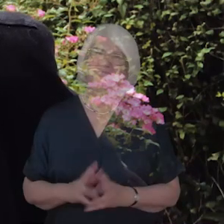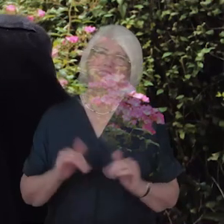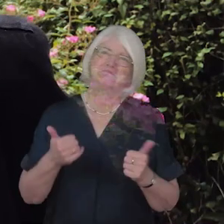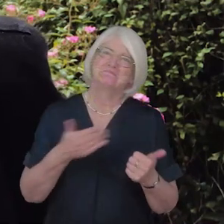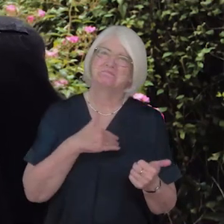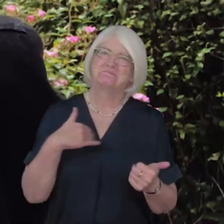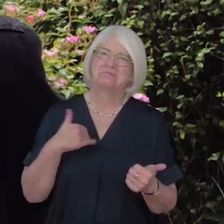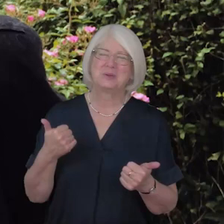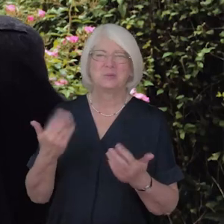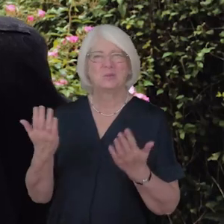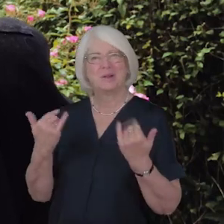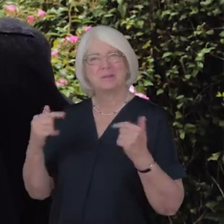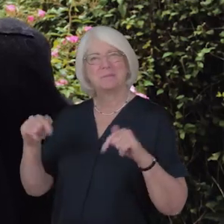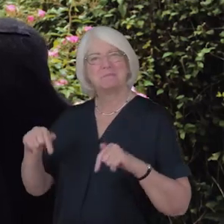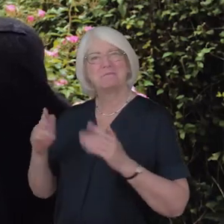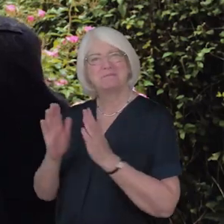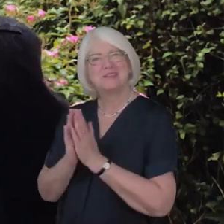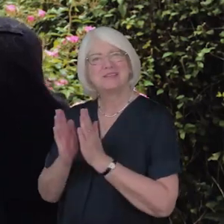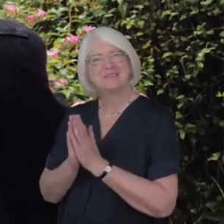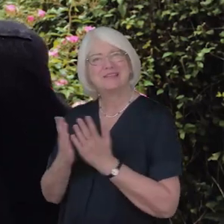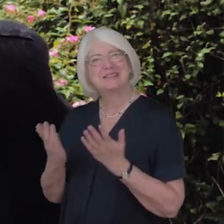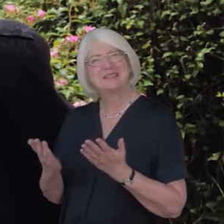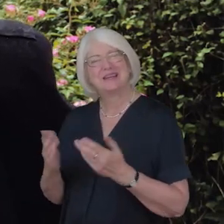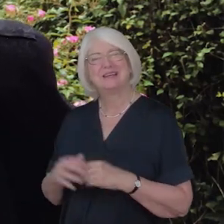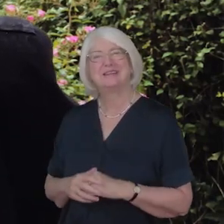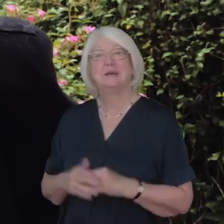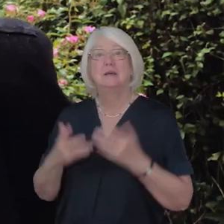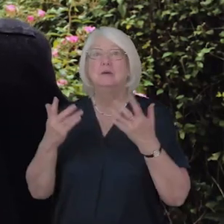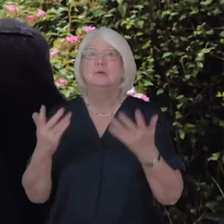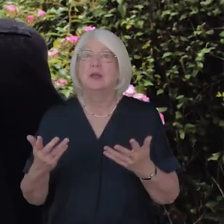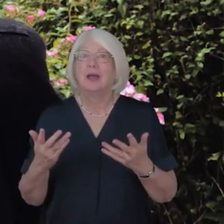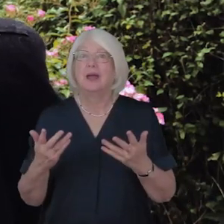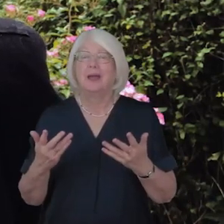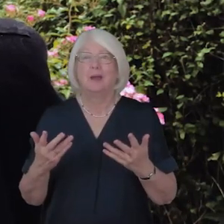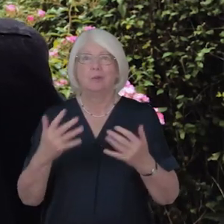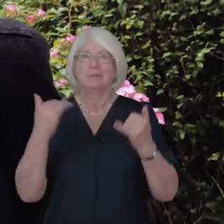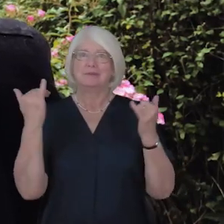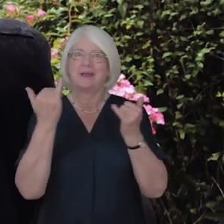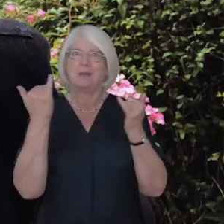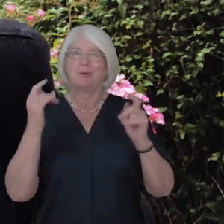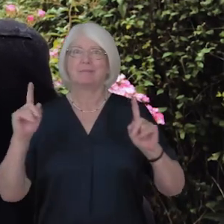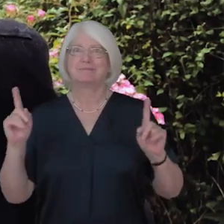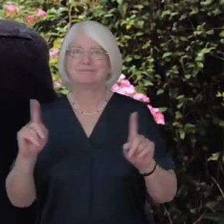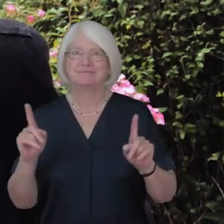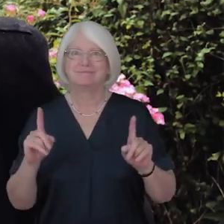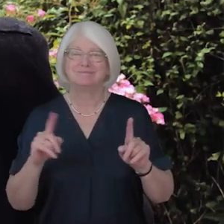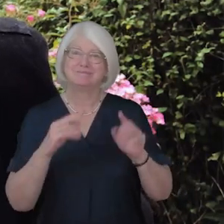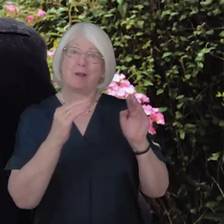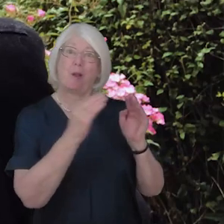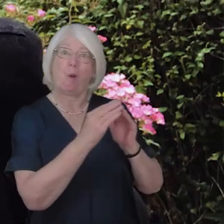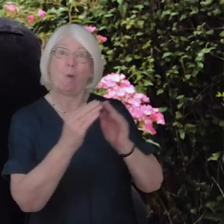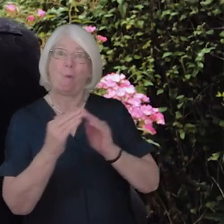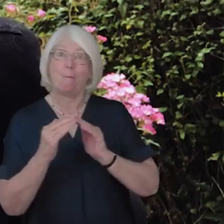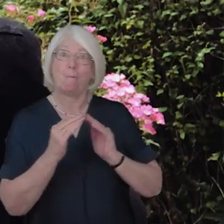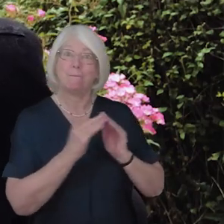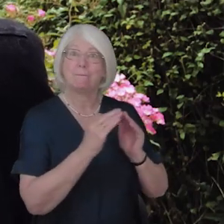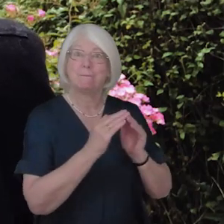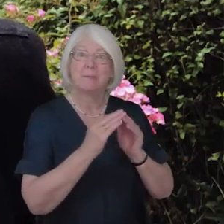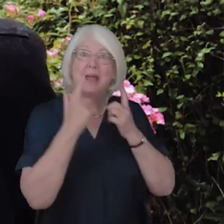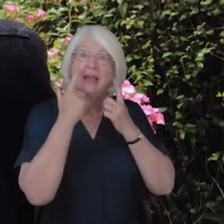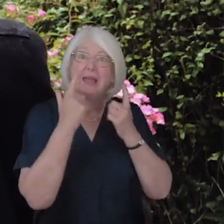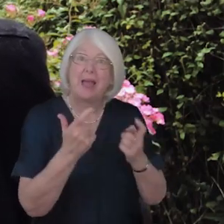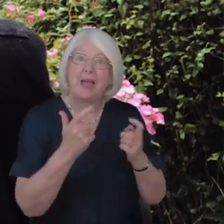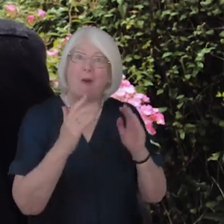Good morning and welcome to our act of worship. Today we're celebrating care homes. More than 400